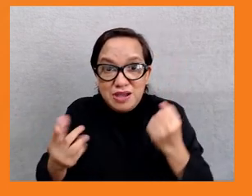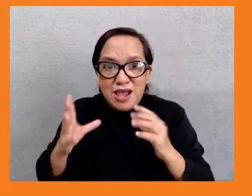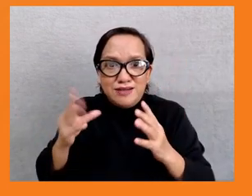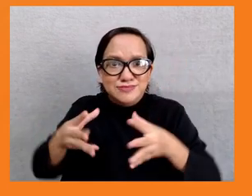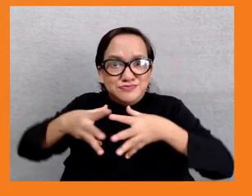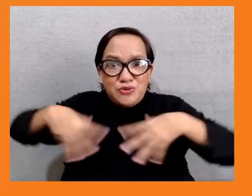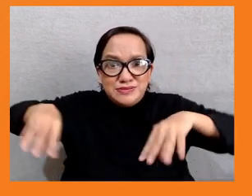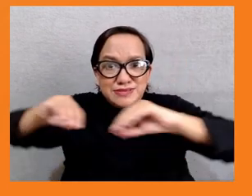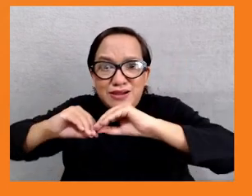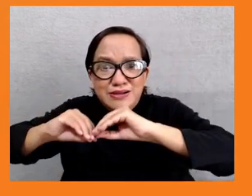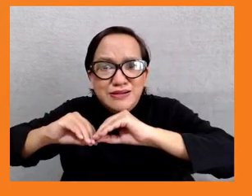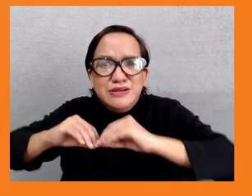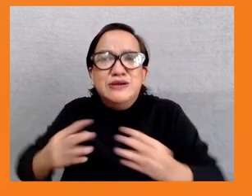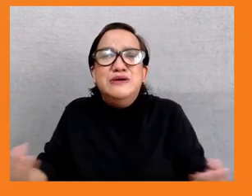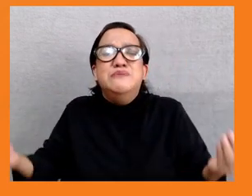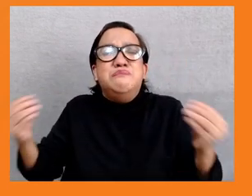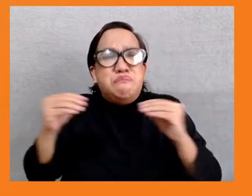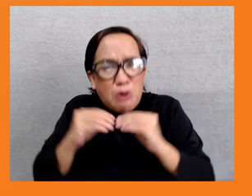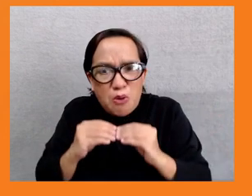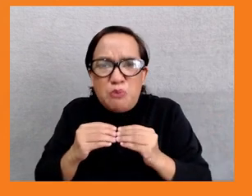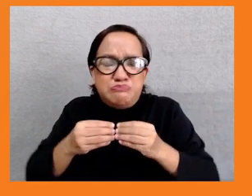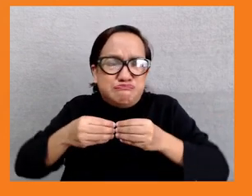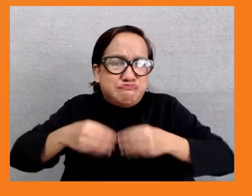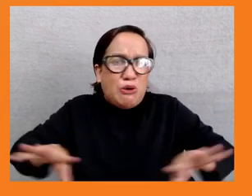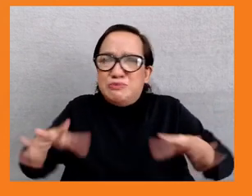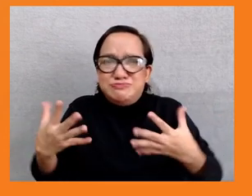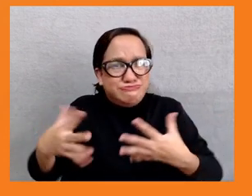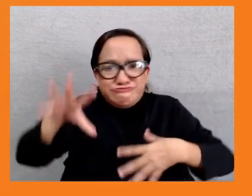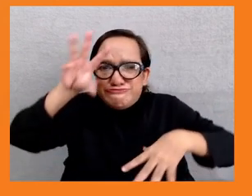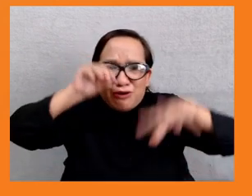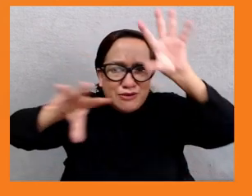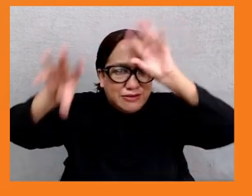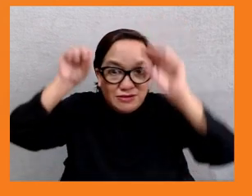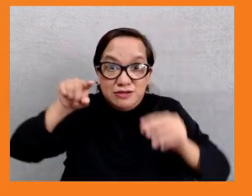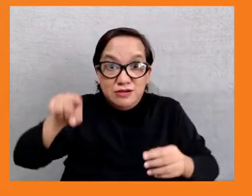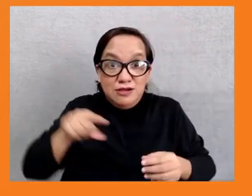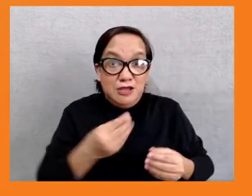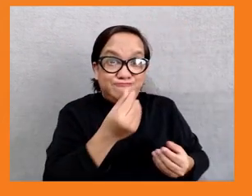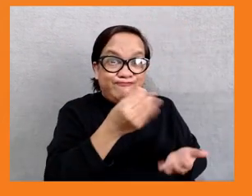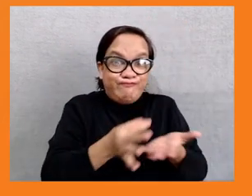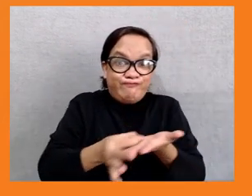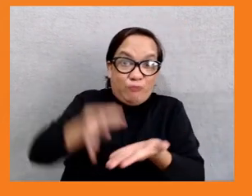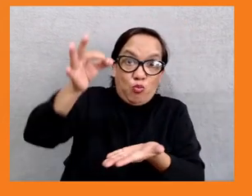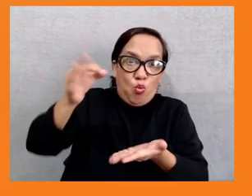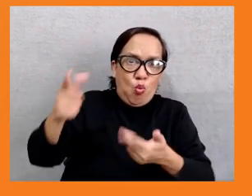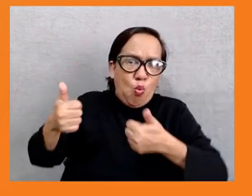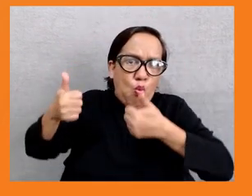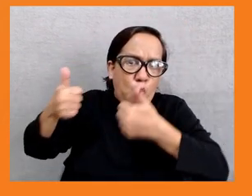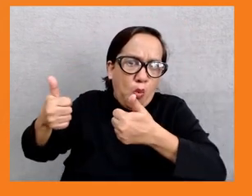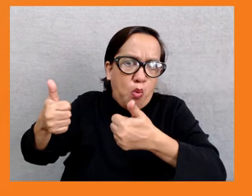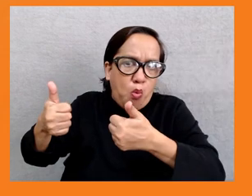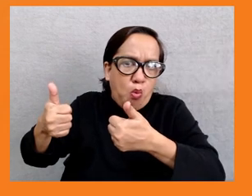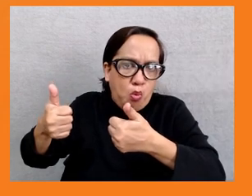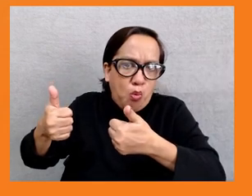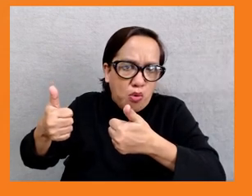greater proportionally than if you were in a rich household. And similarly, females had larger lifetime earning losses than